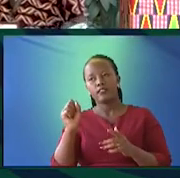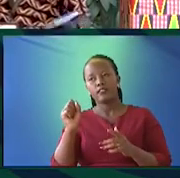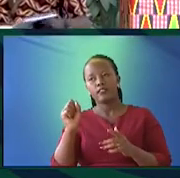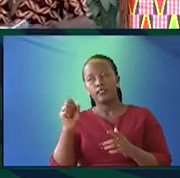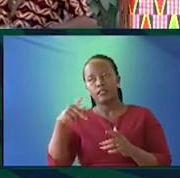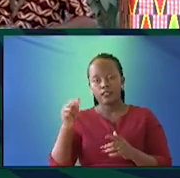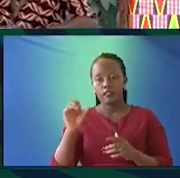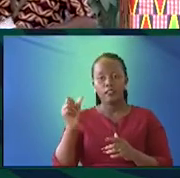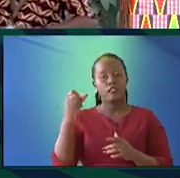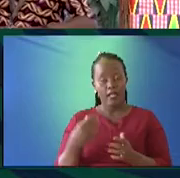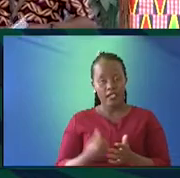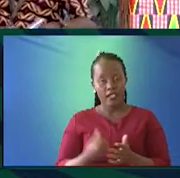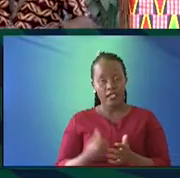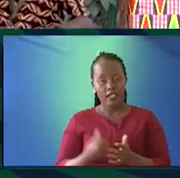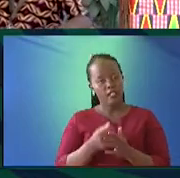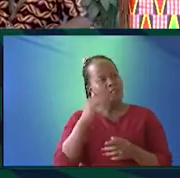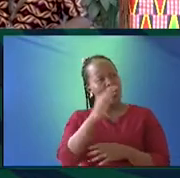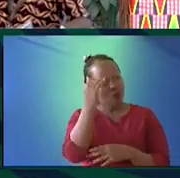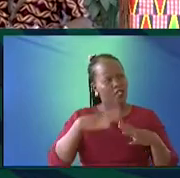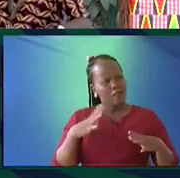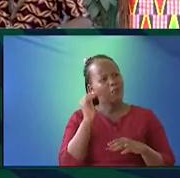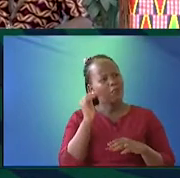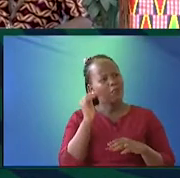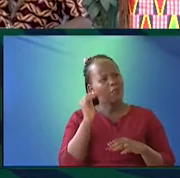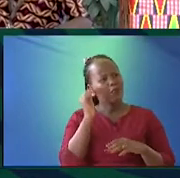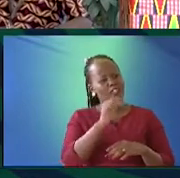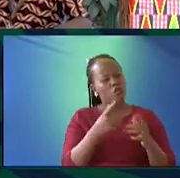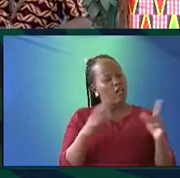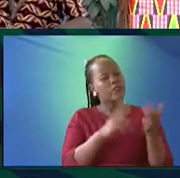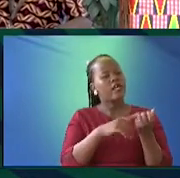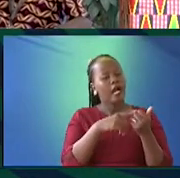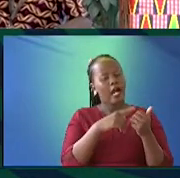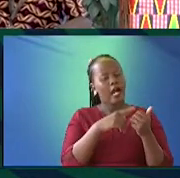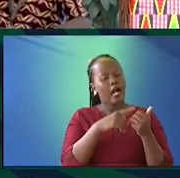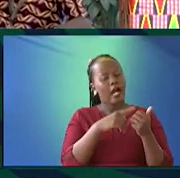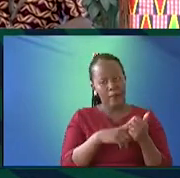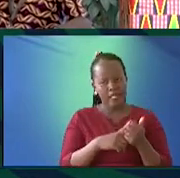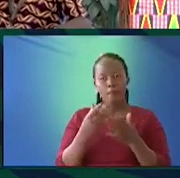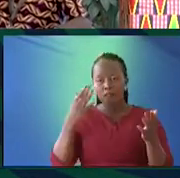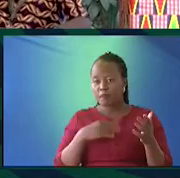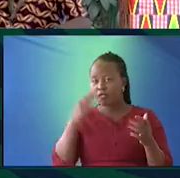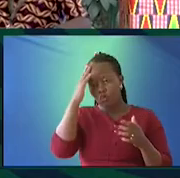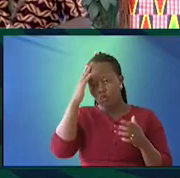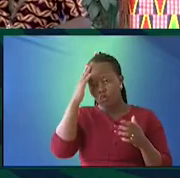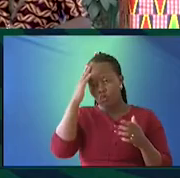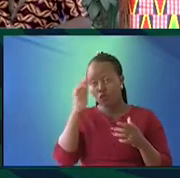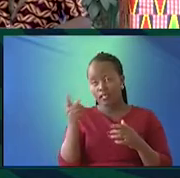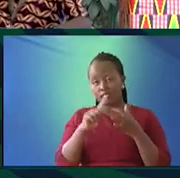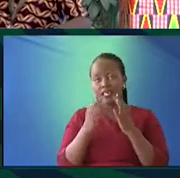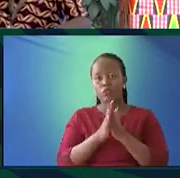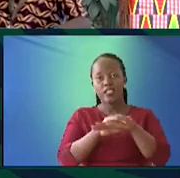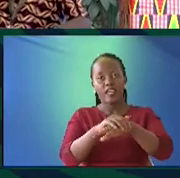I ask that because I've only just recently learned, when people ask me, what languages do you speak? I used to start with English. How many of you are like me?